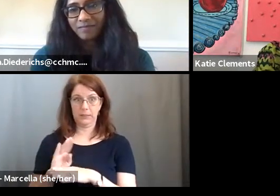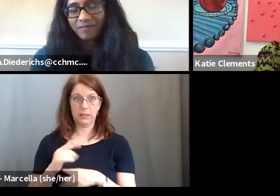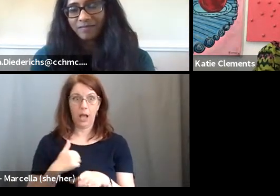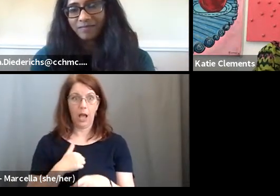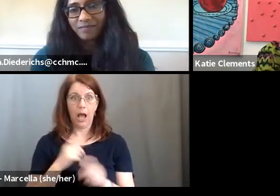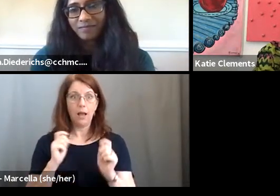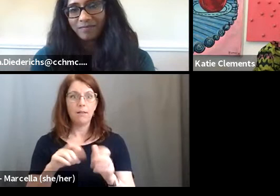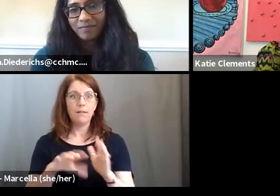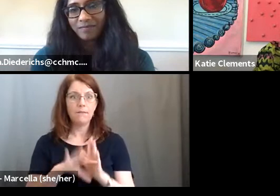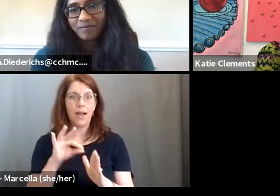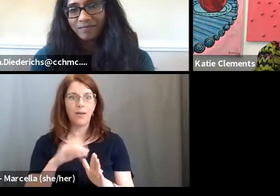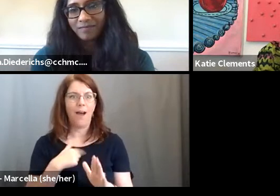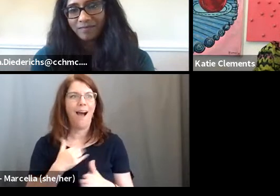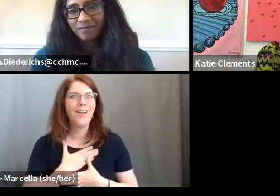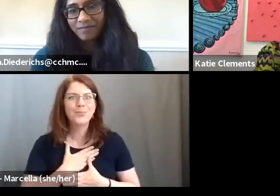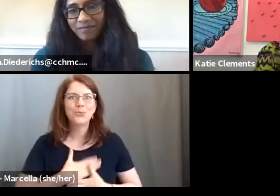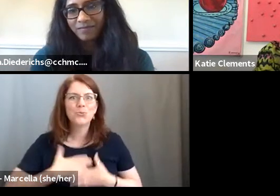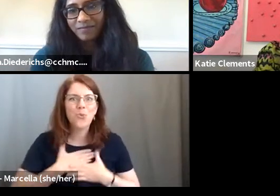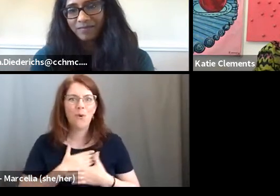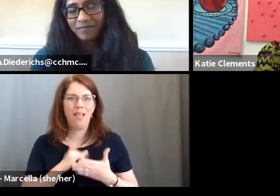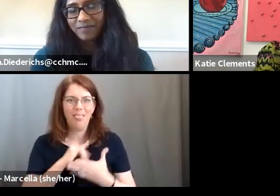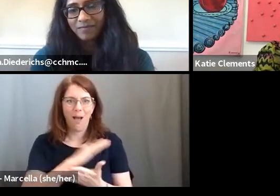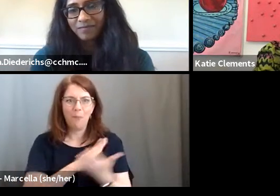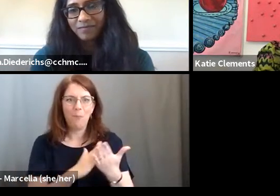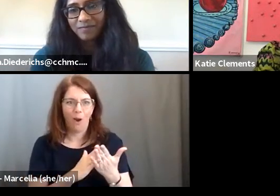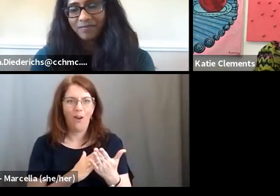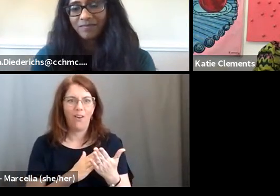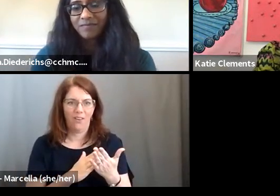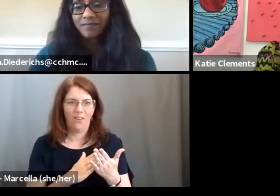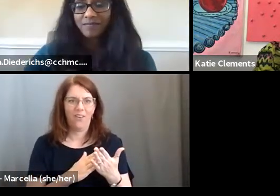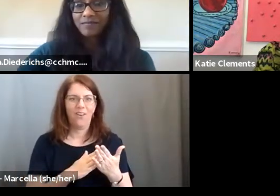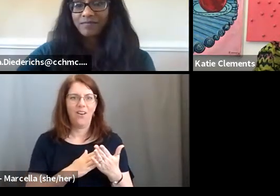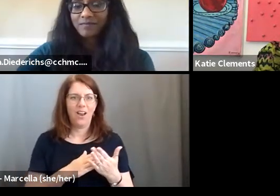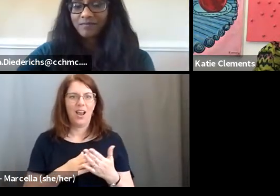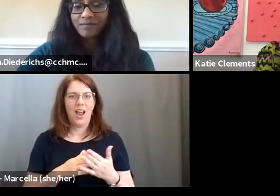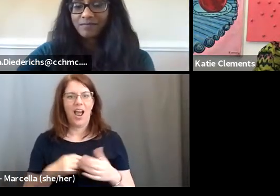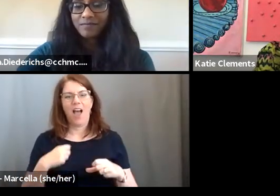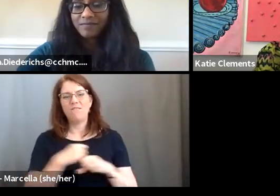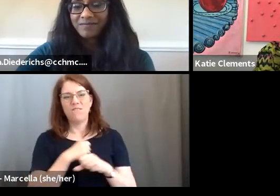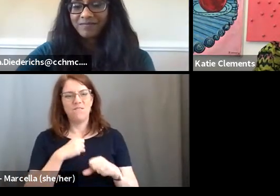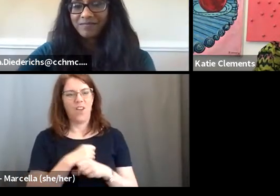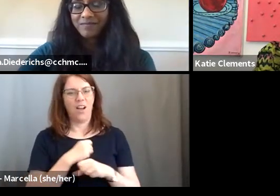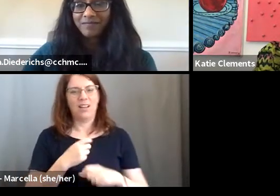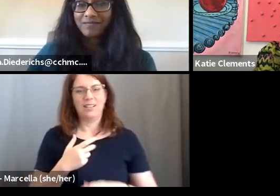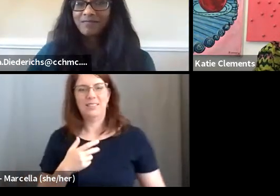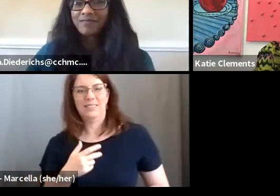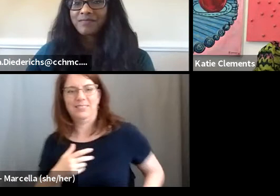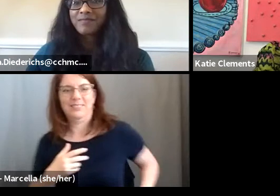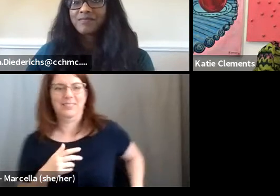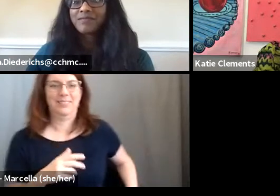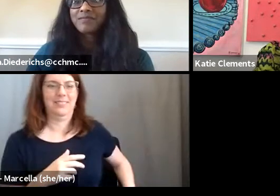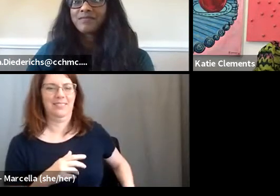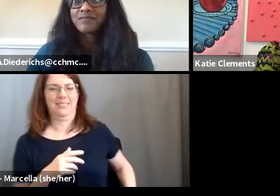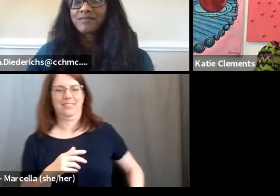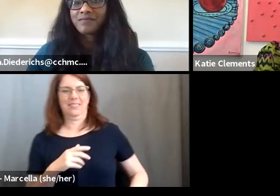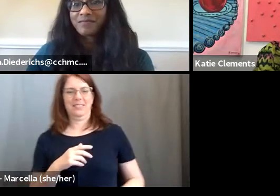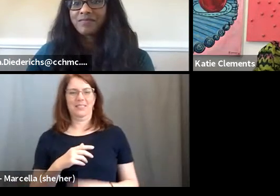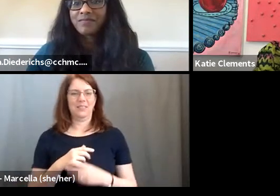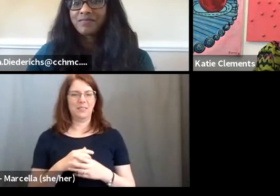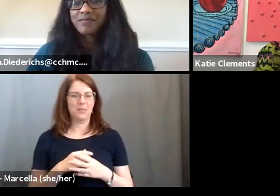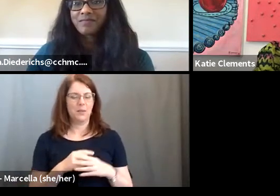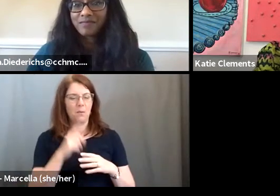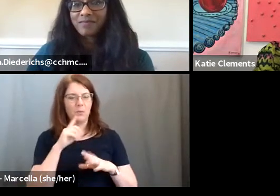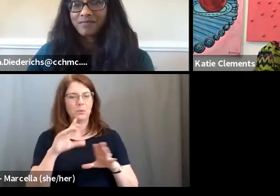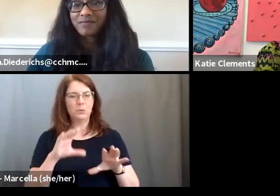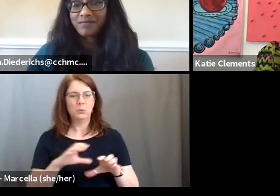enjoy that part of, of, of this, you know, I, I fought the way Anna would fight, you know, trying to fall on the sword for every piece of design work.